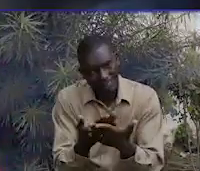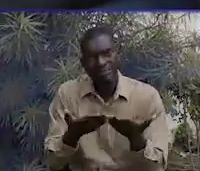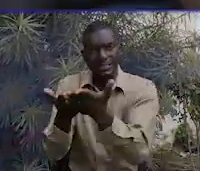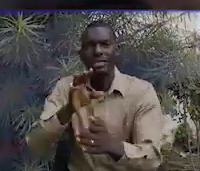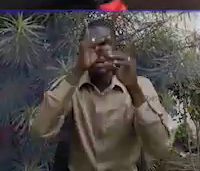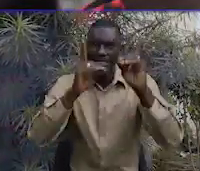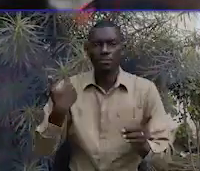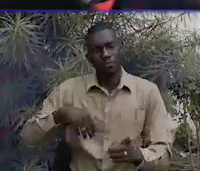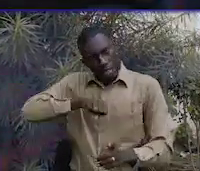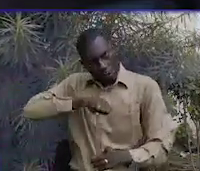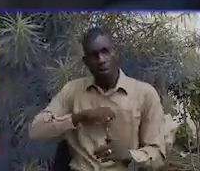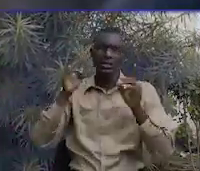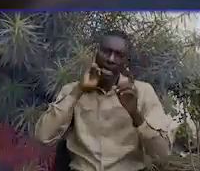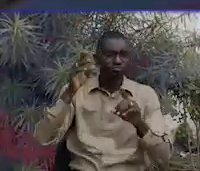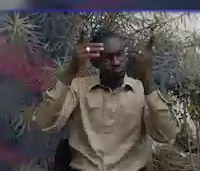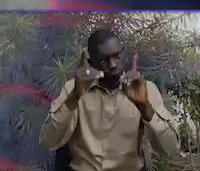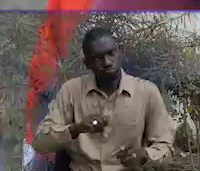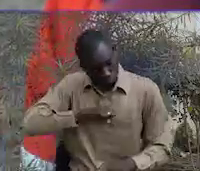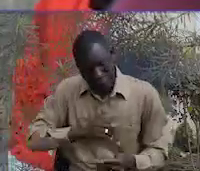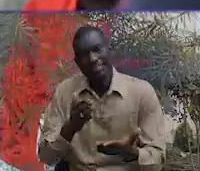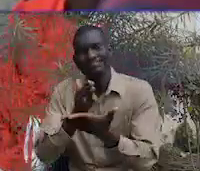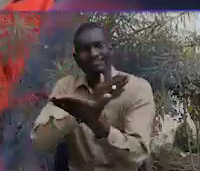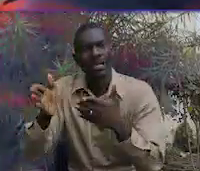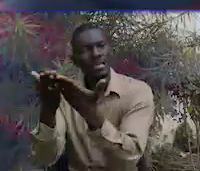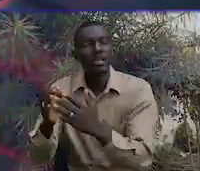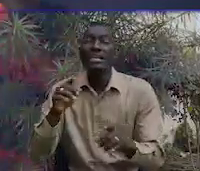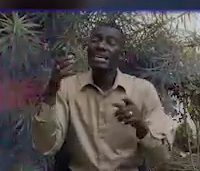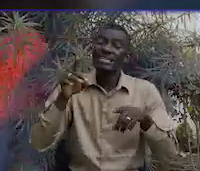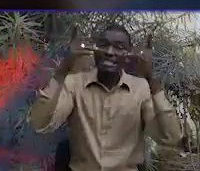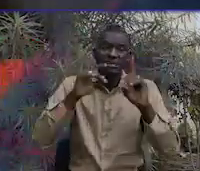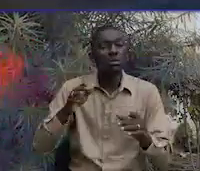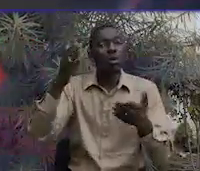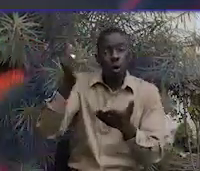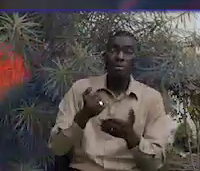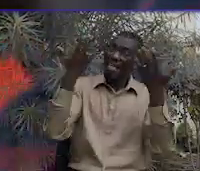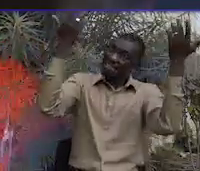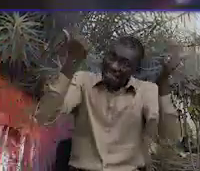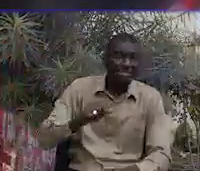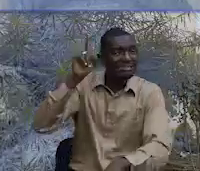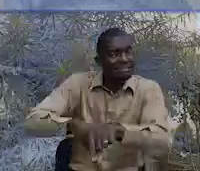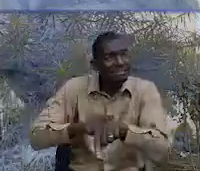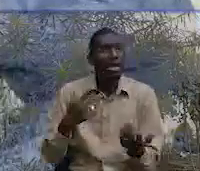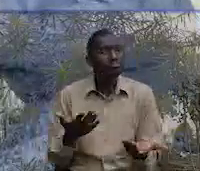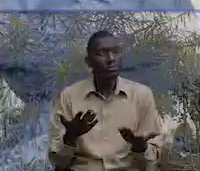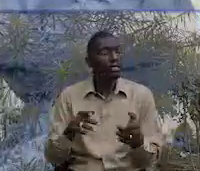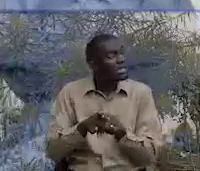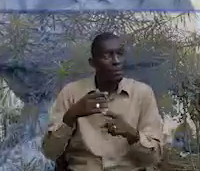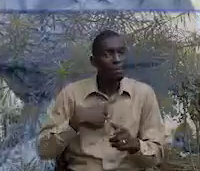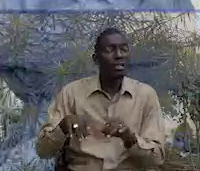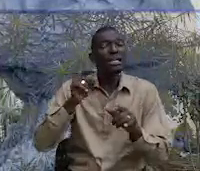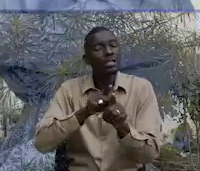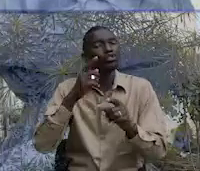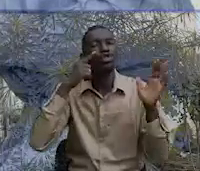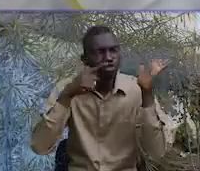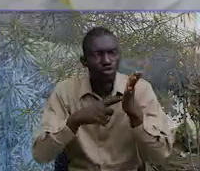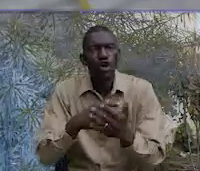in wayside whomever and let know. Has sufficient resources many ways lies, ways, of It not believe Parcele, I else they